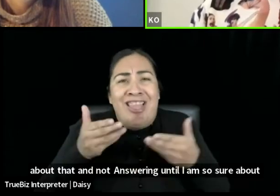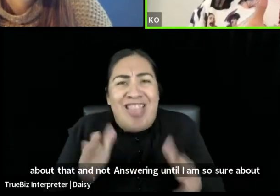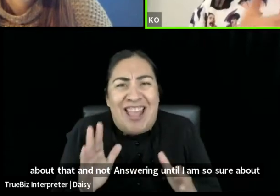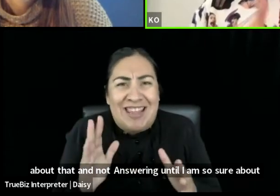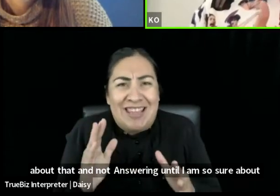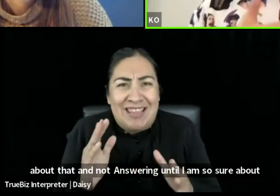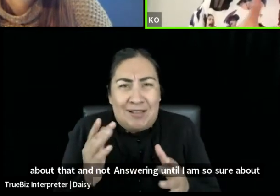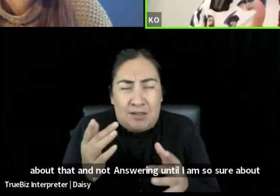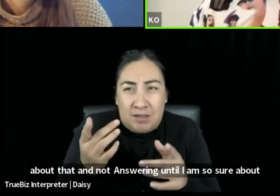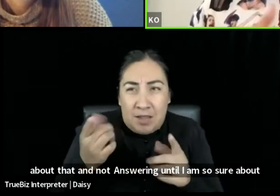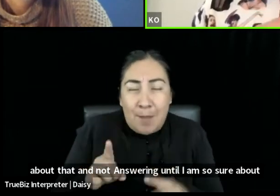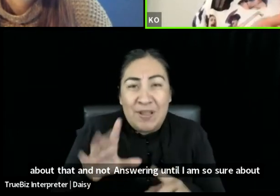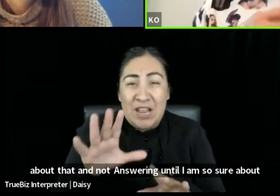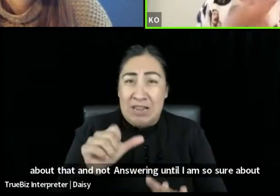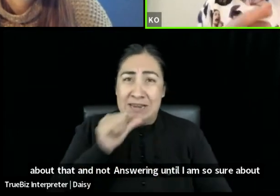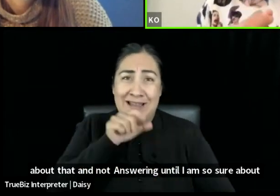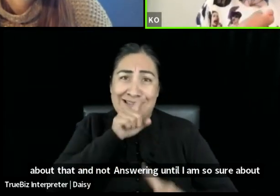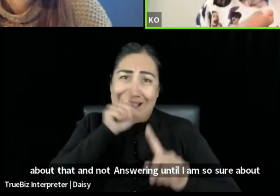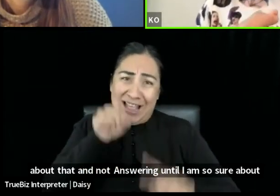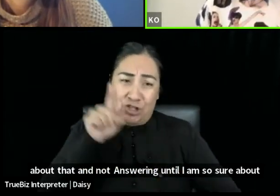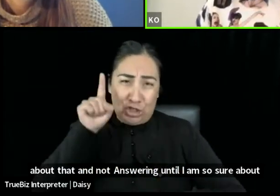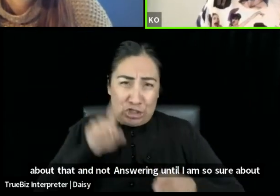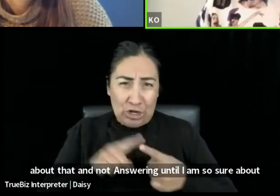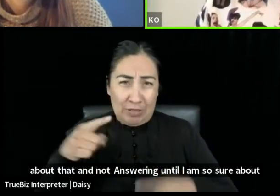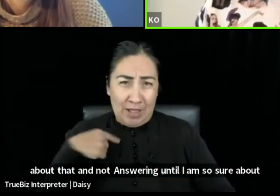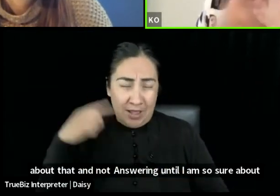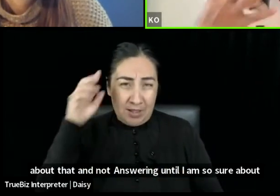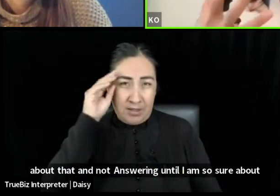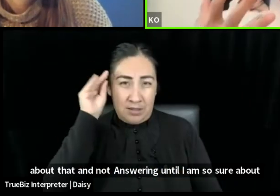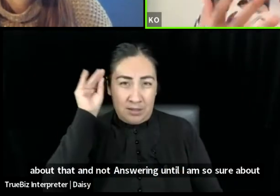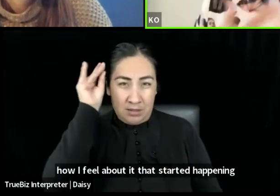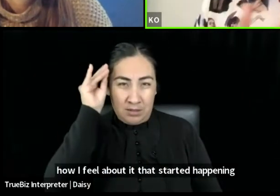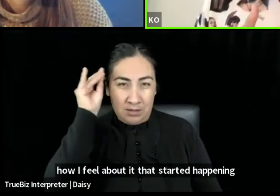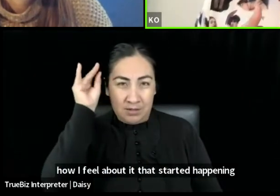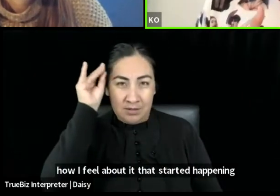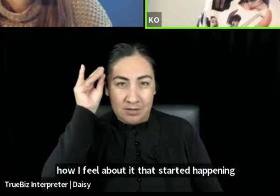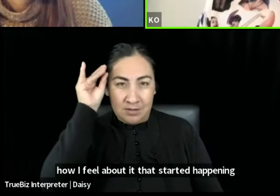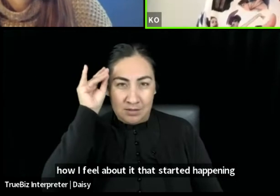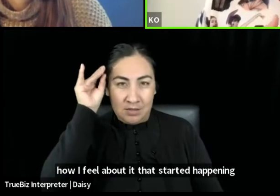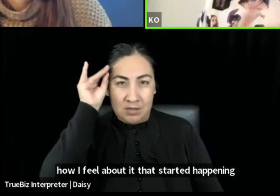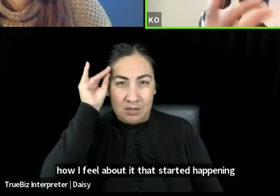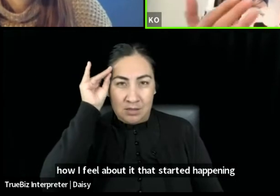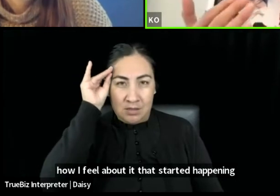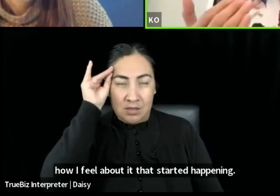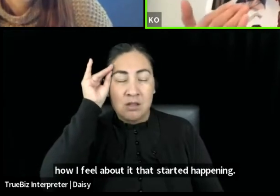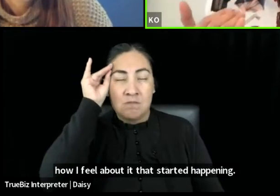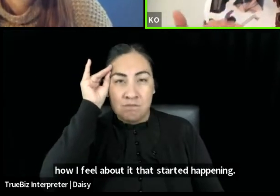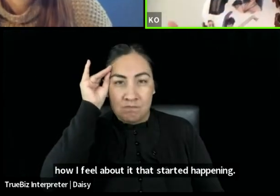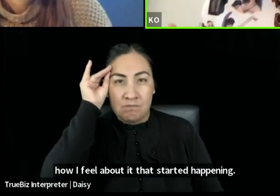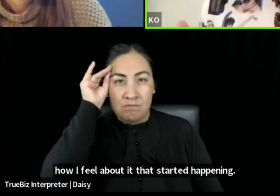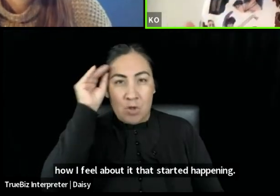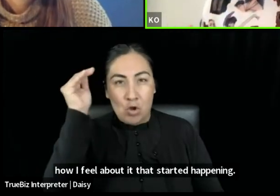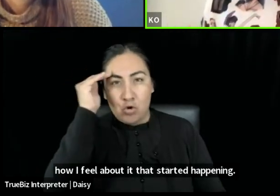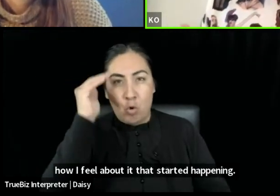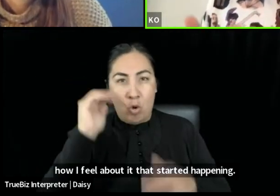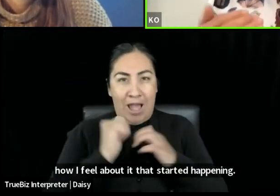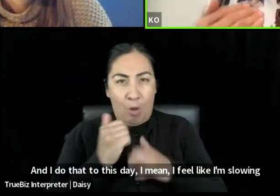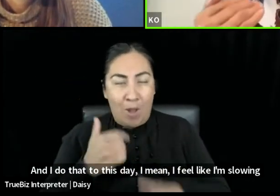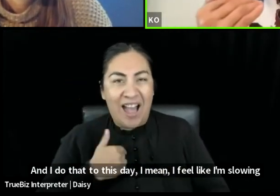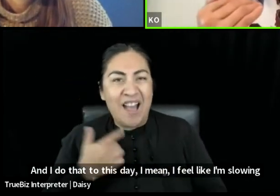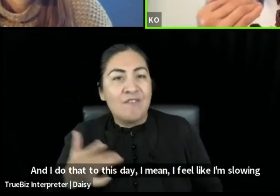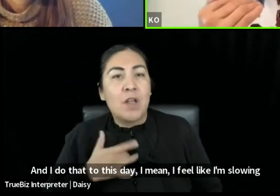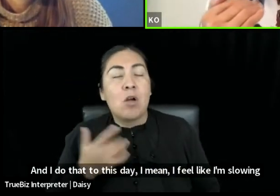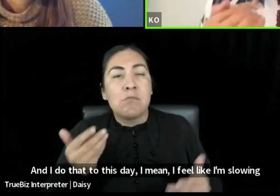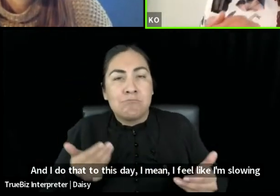how I feel about it that started happening. And I do that to this day. I mean, I feel like I'm slowing down, but when